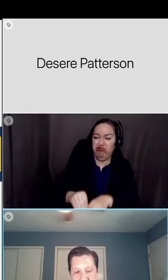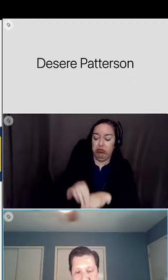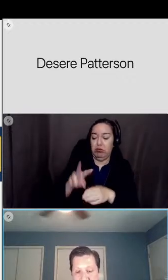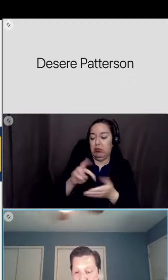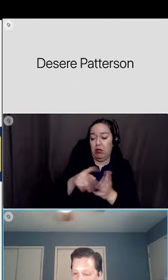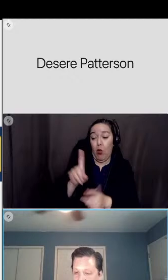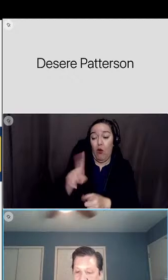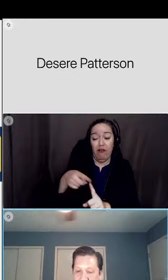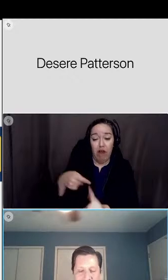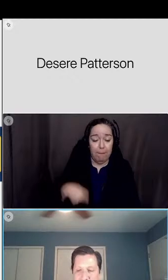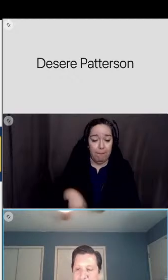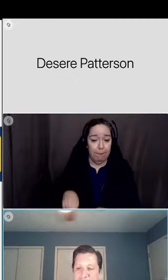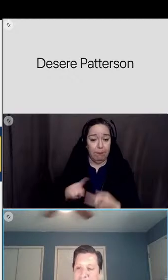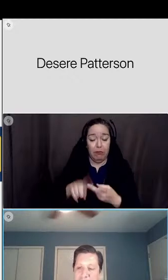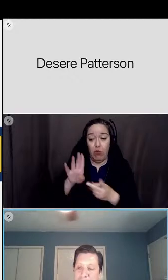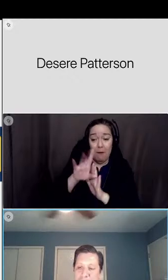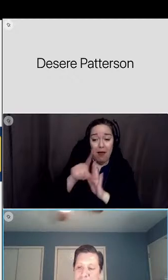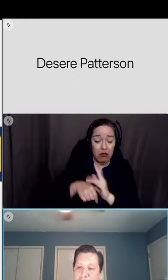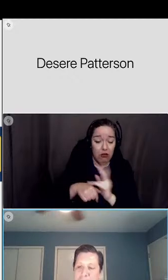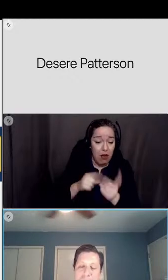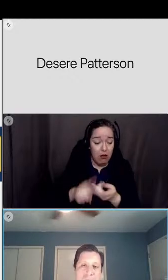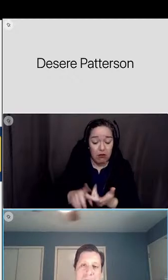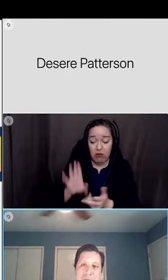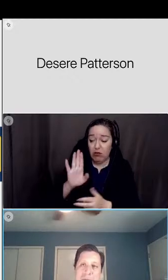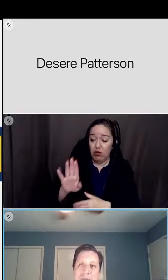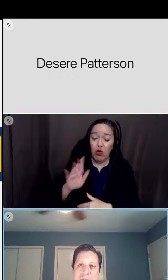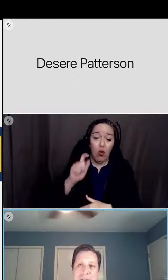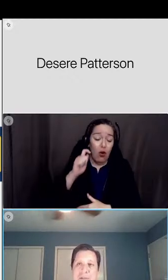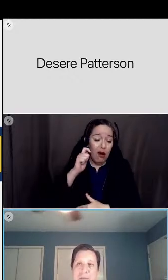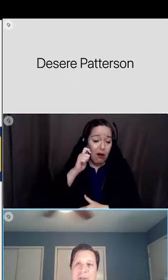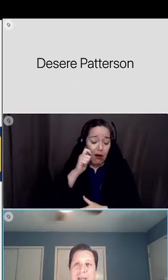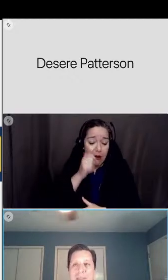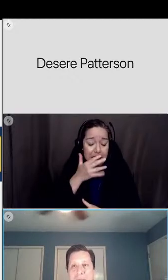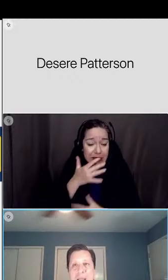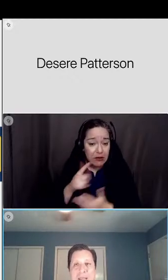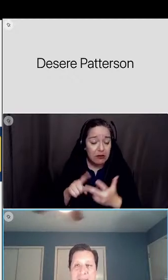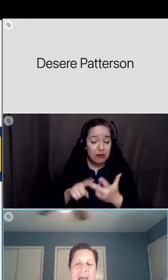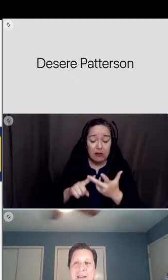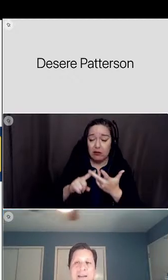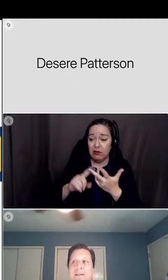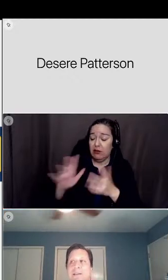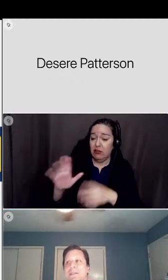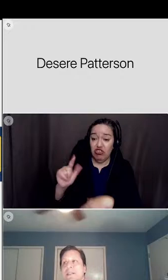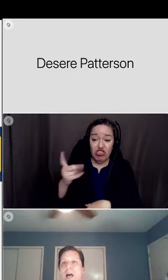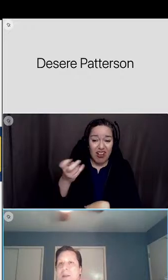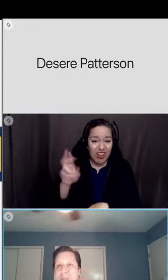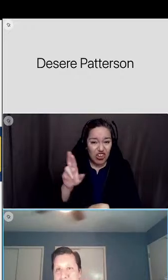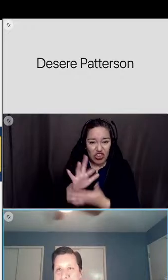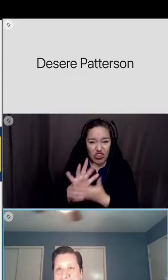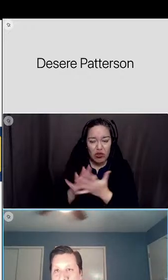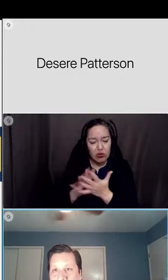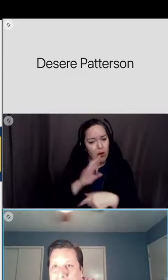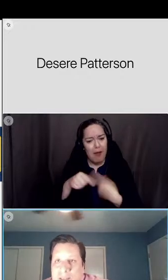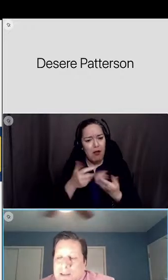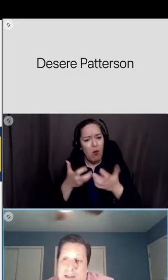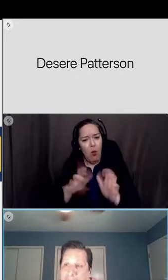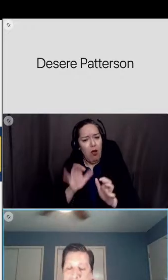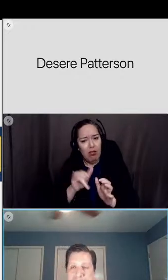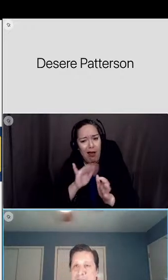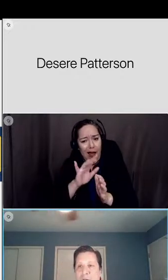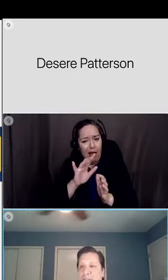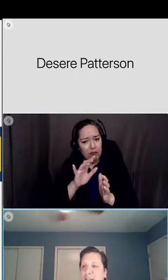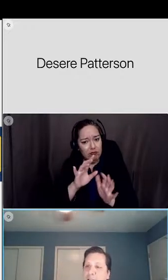race your gender we talk about how we don't want to reduce people to a single thing and then make that synonymous with negativity